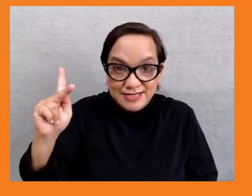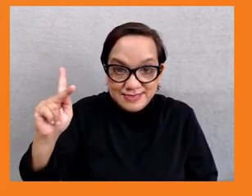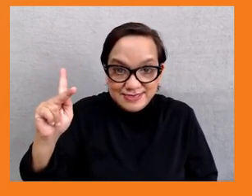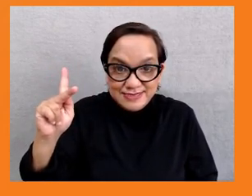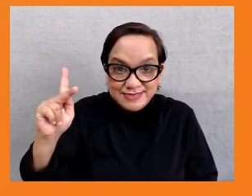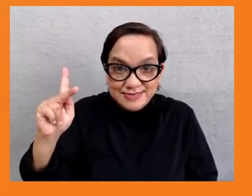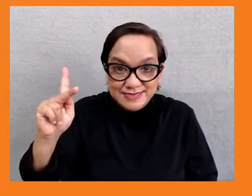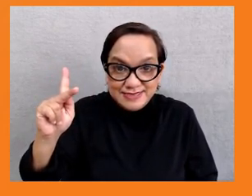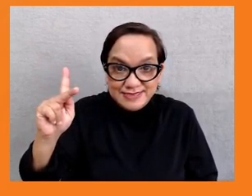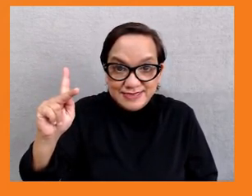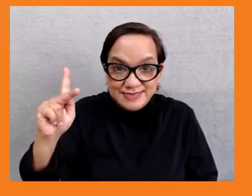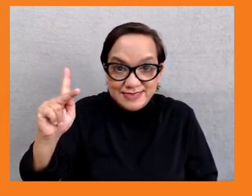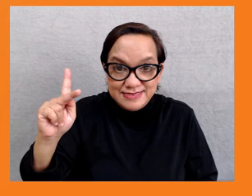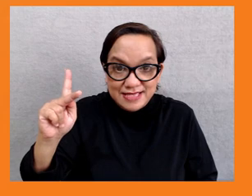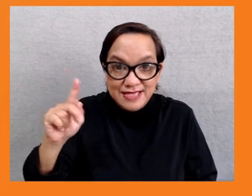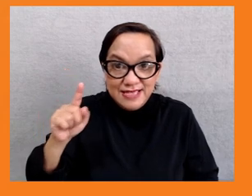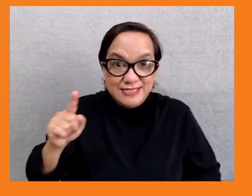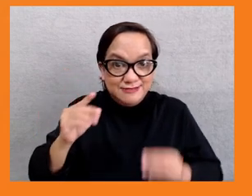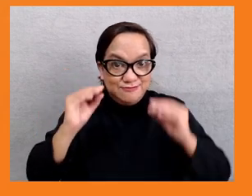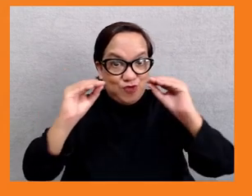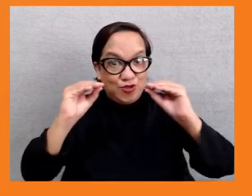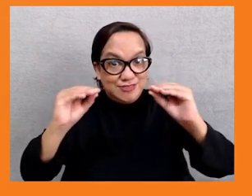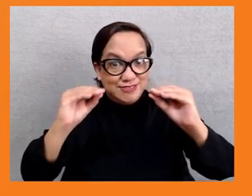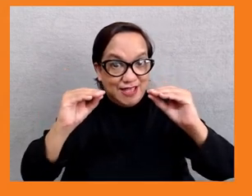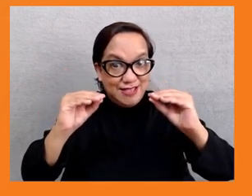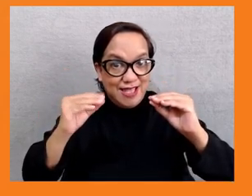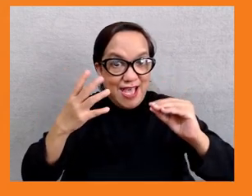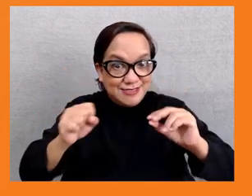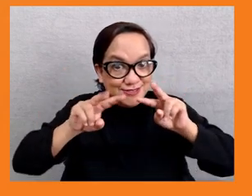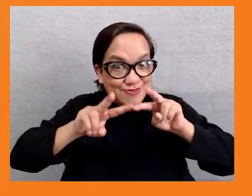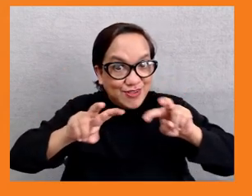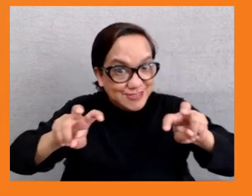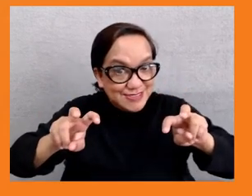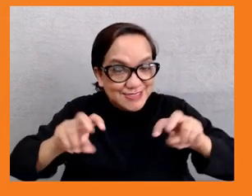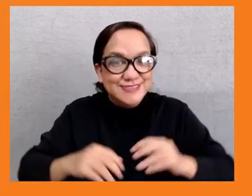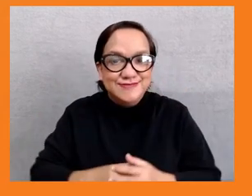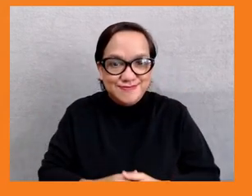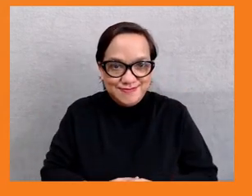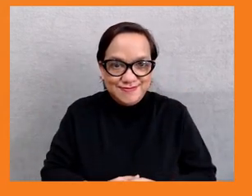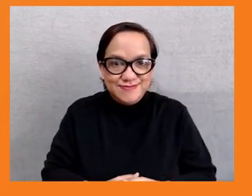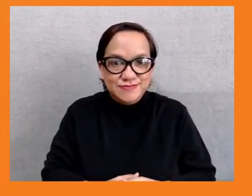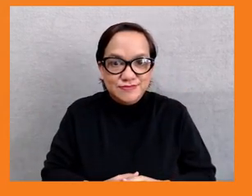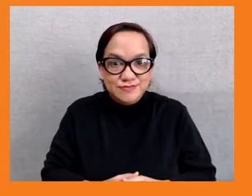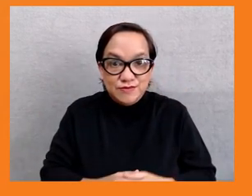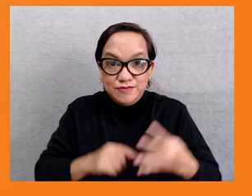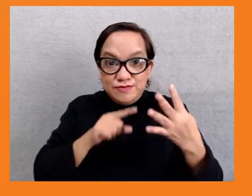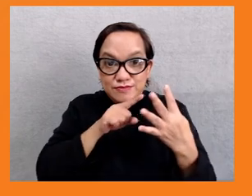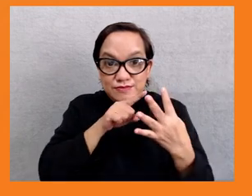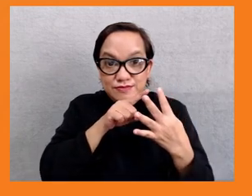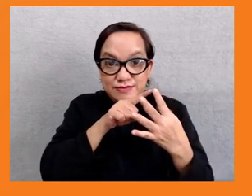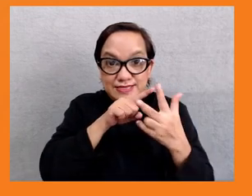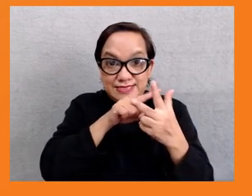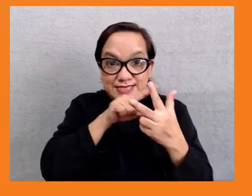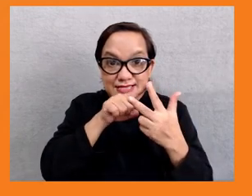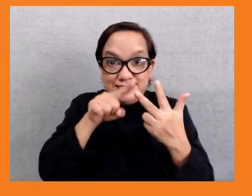at Carlton University. And after hearing from all our panelists, we will also be presenting some of the questions you might have for them.